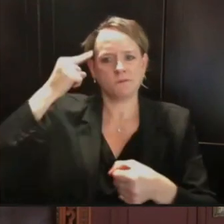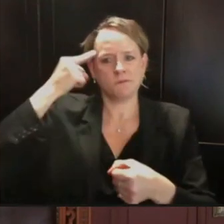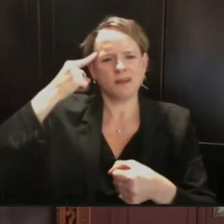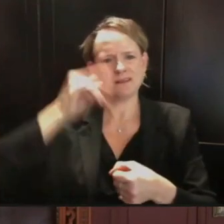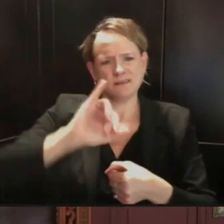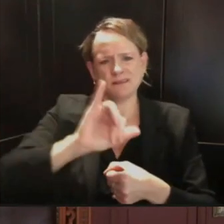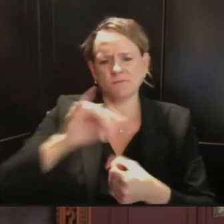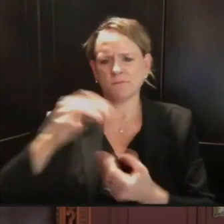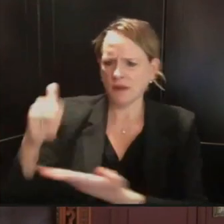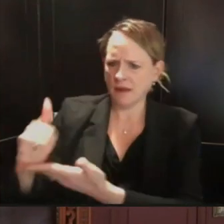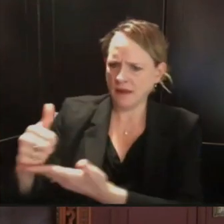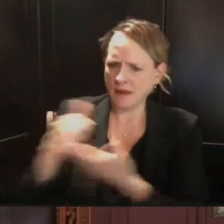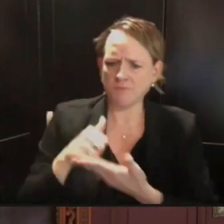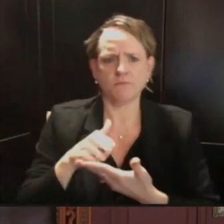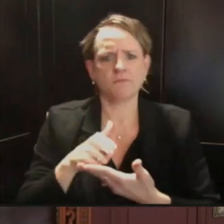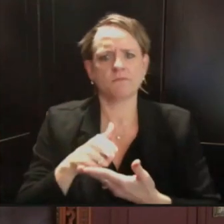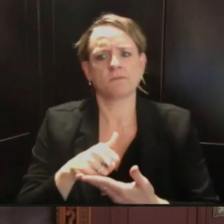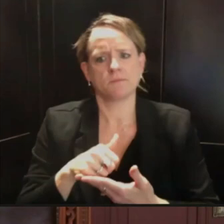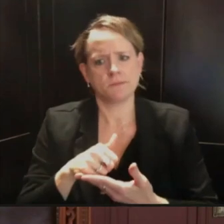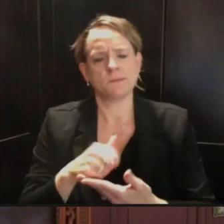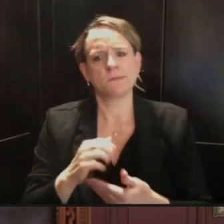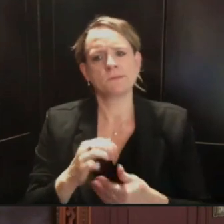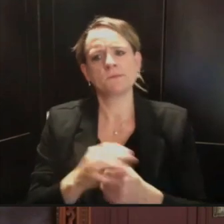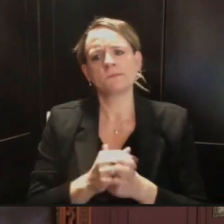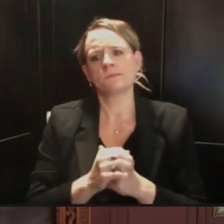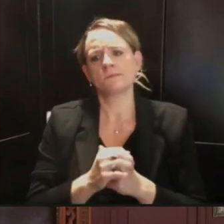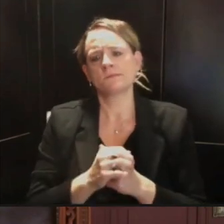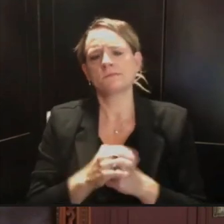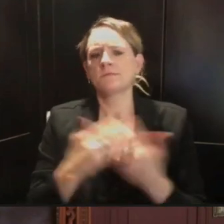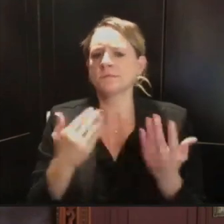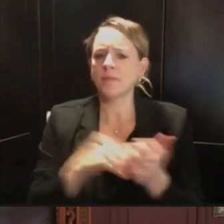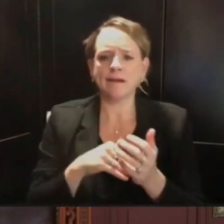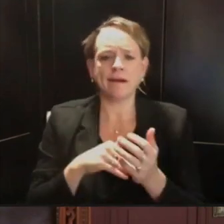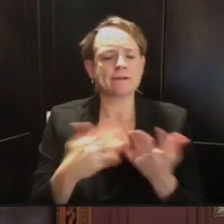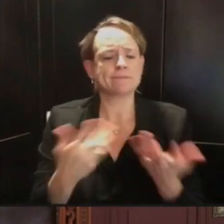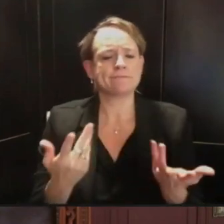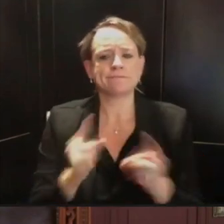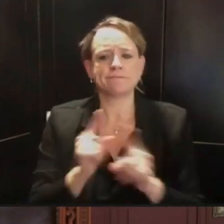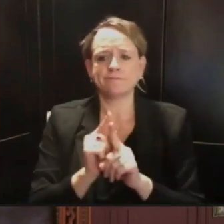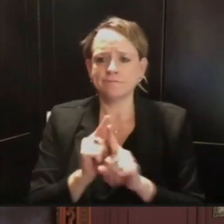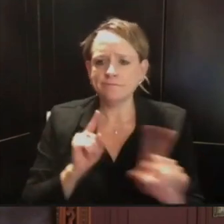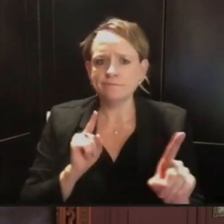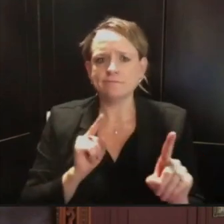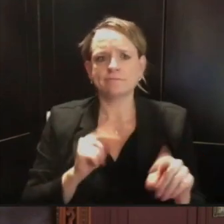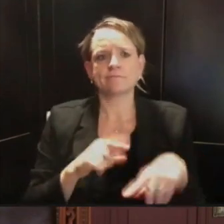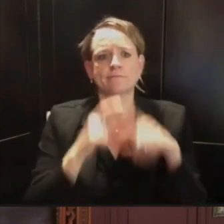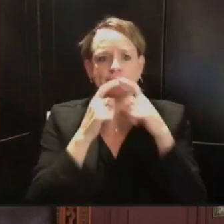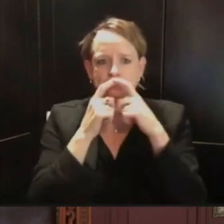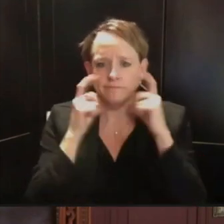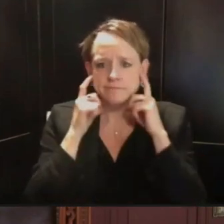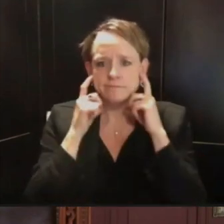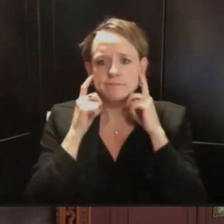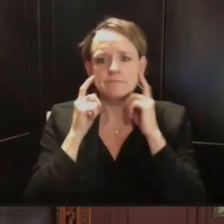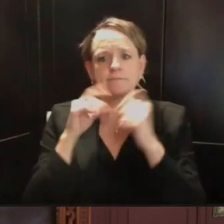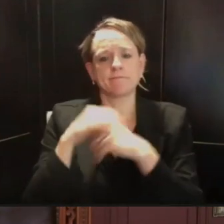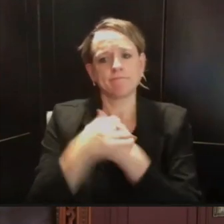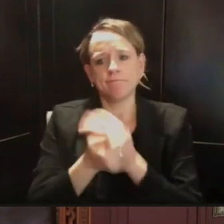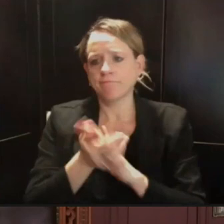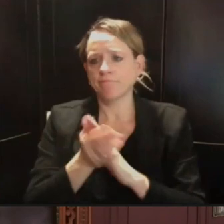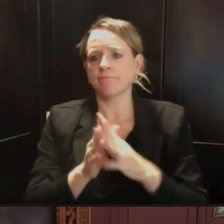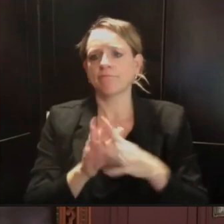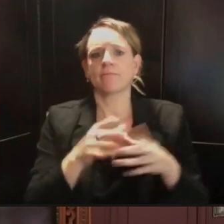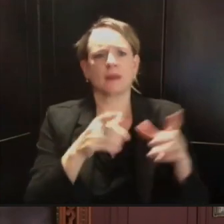the importance of keeping those crowds small. But it is a huge issue. I was also concerned about the